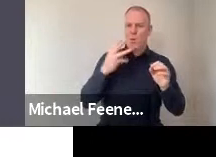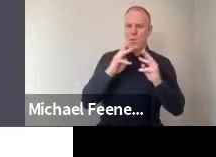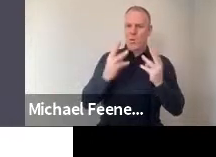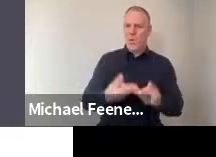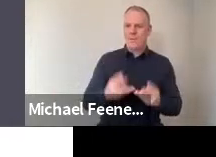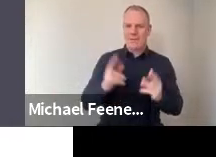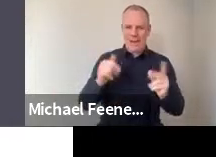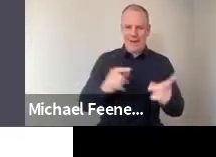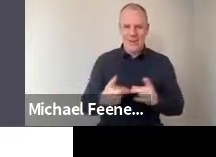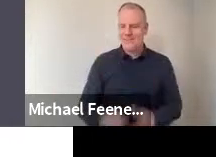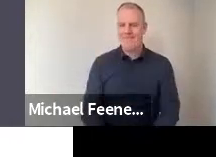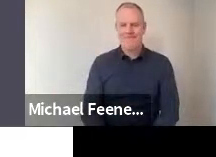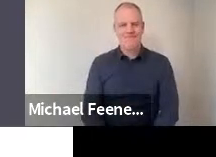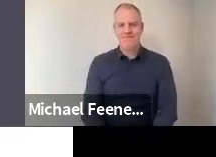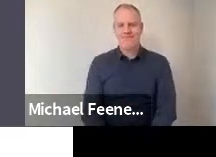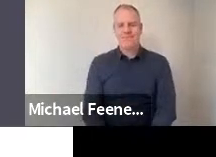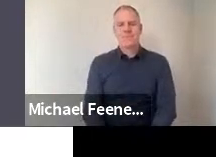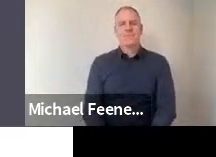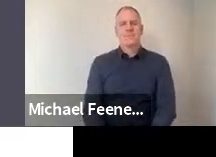activity.